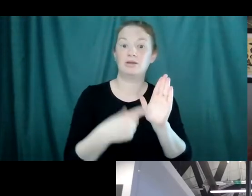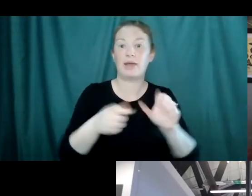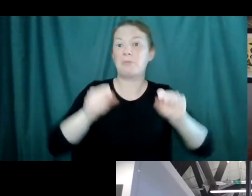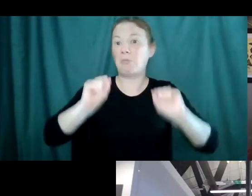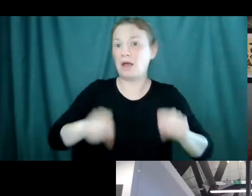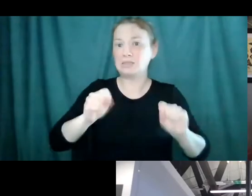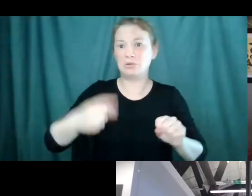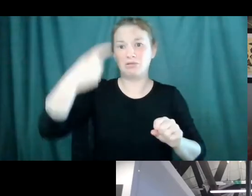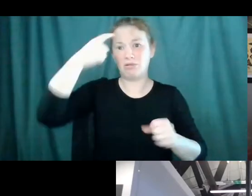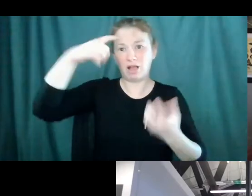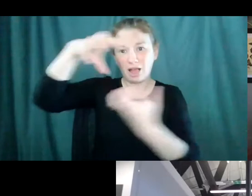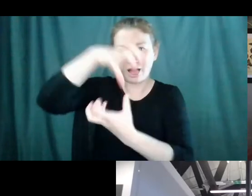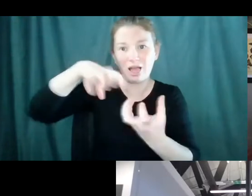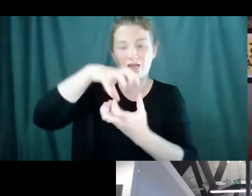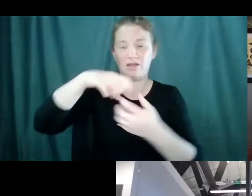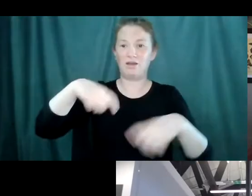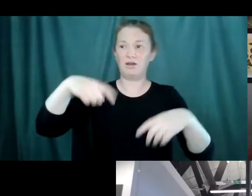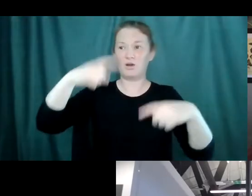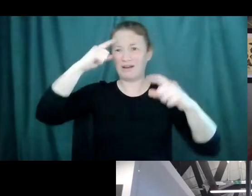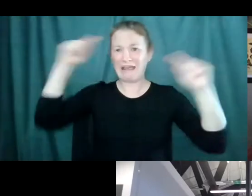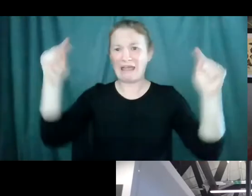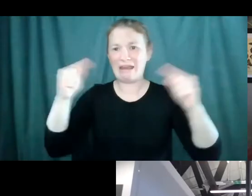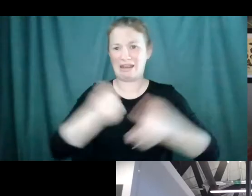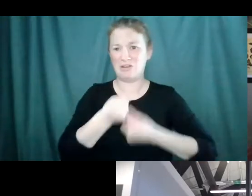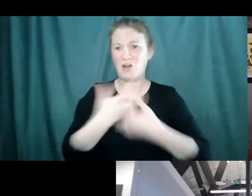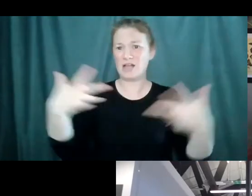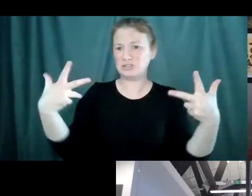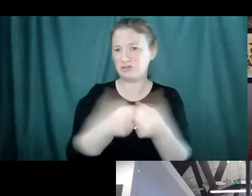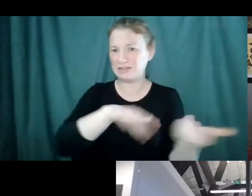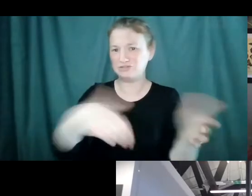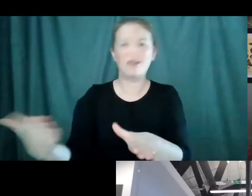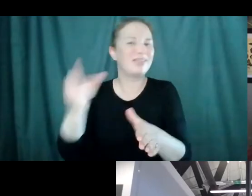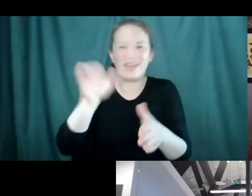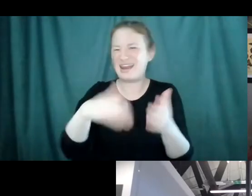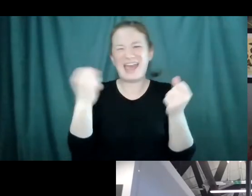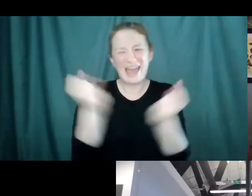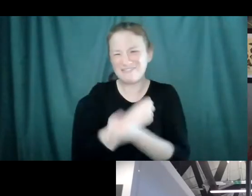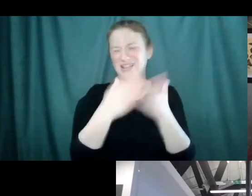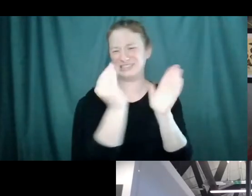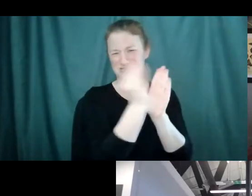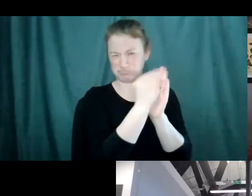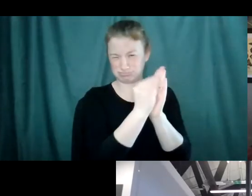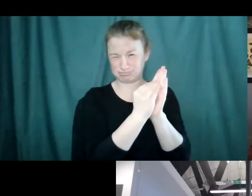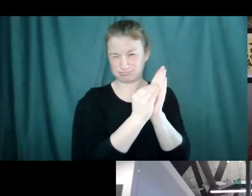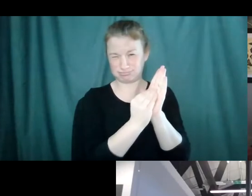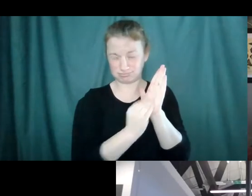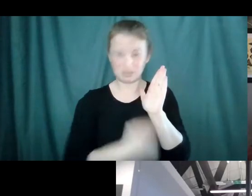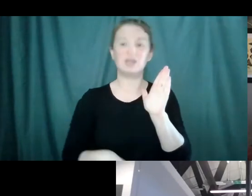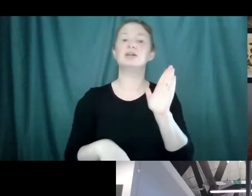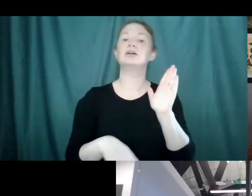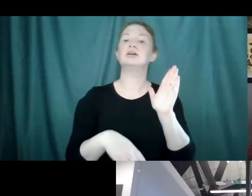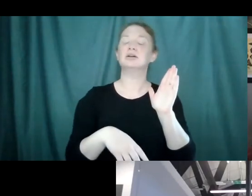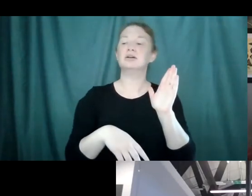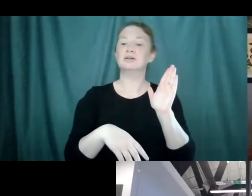headaches and this and that and the other. Everything gets listed. The main thing is that